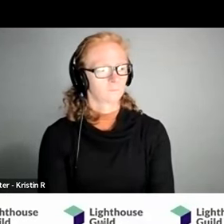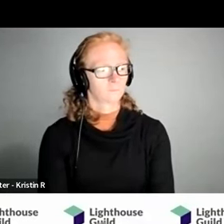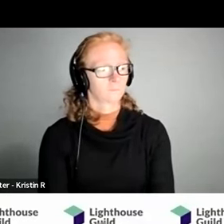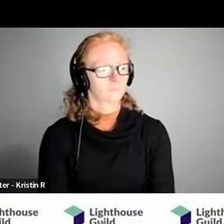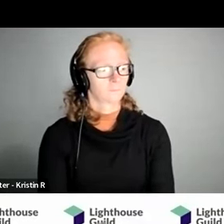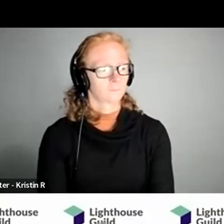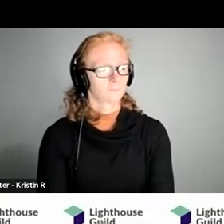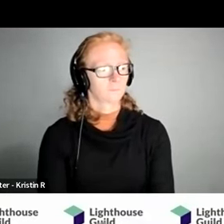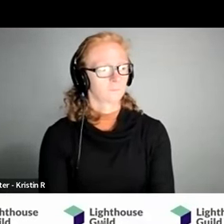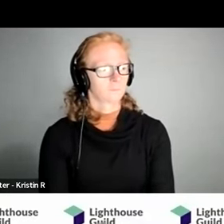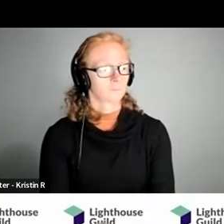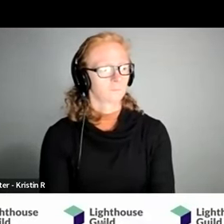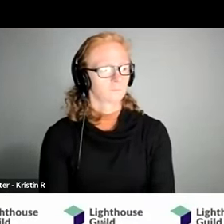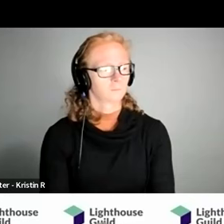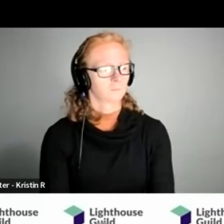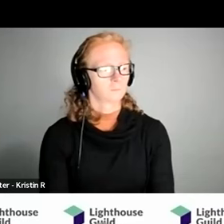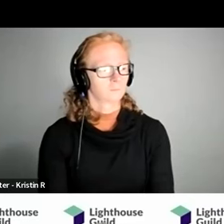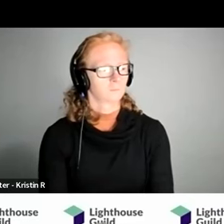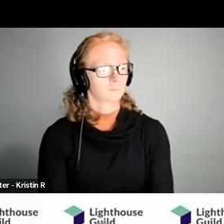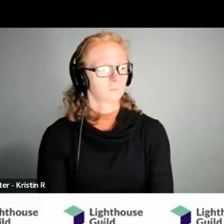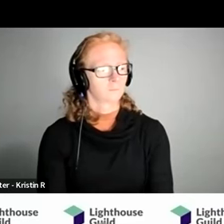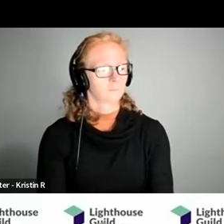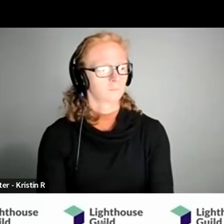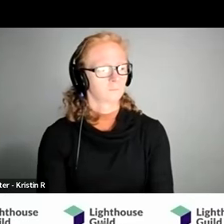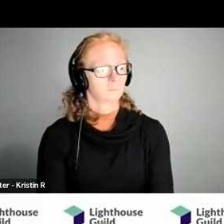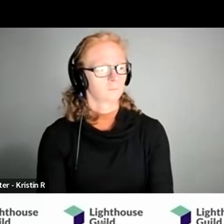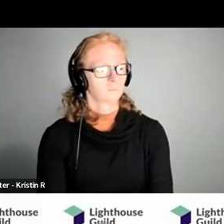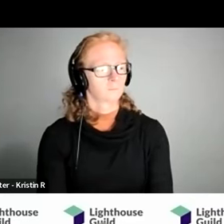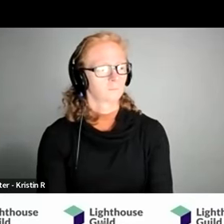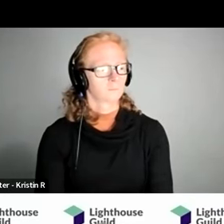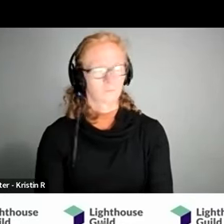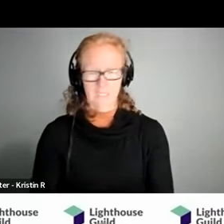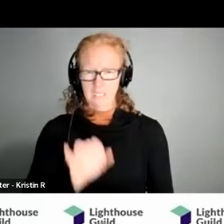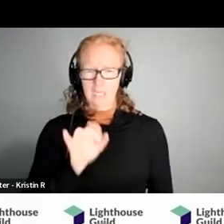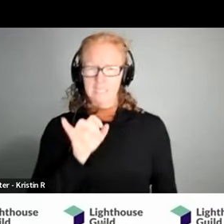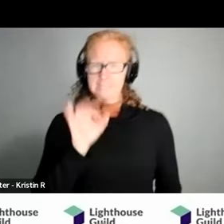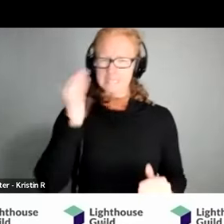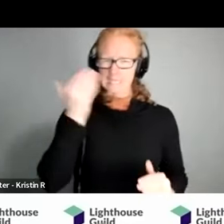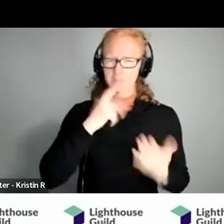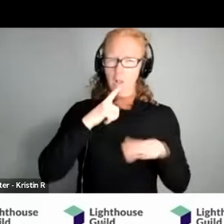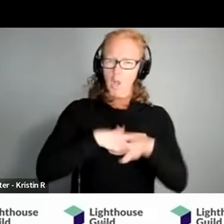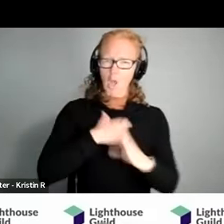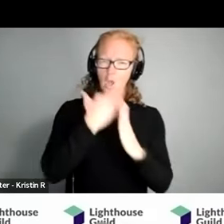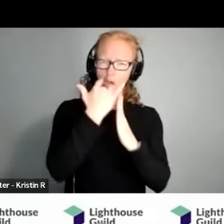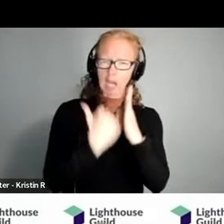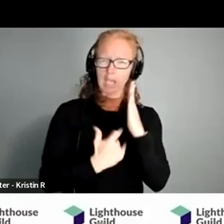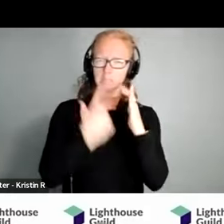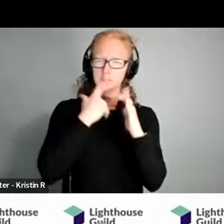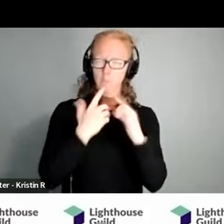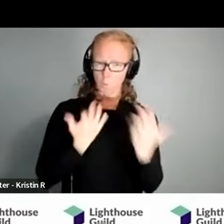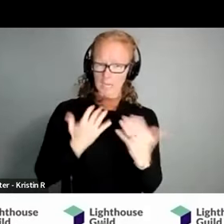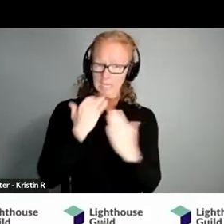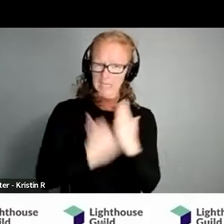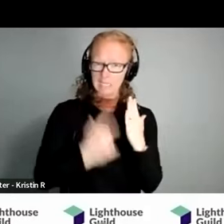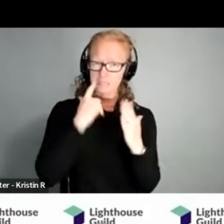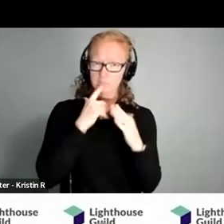services um to get help one i don't know that i was aware of that but is there a waiting list